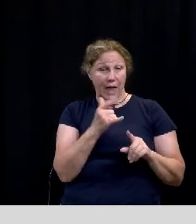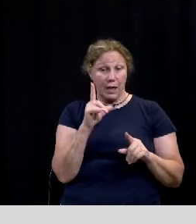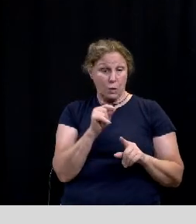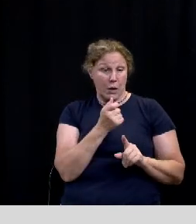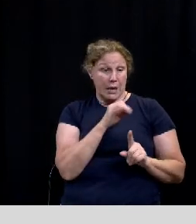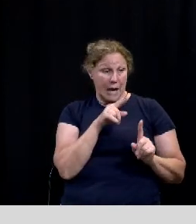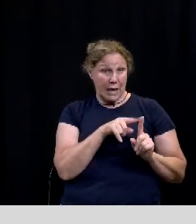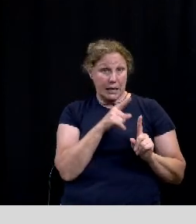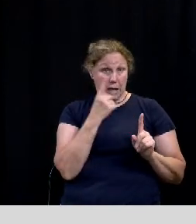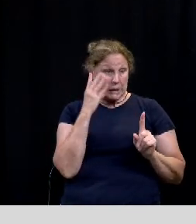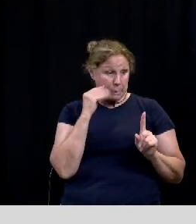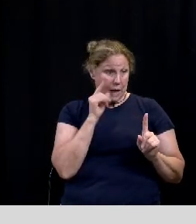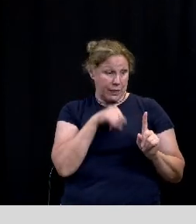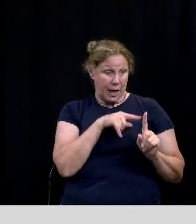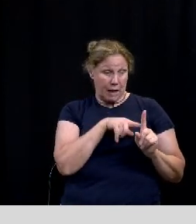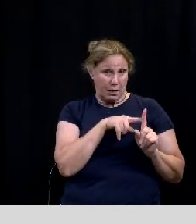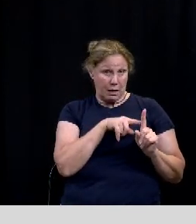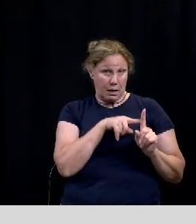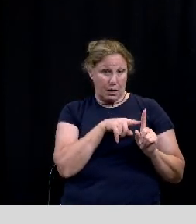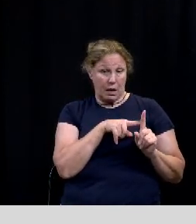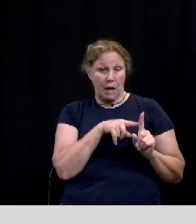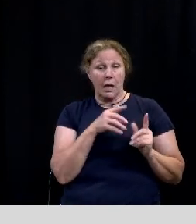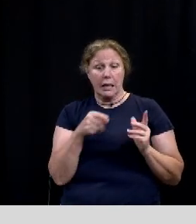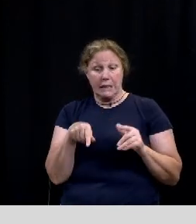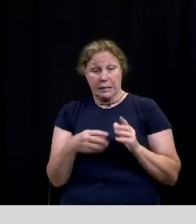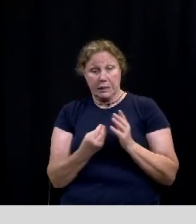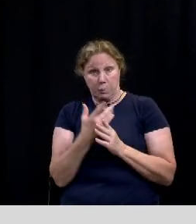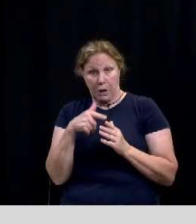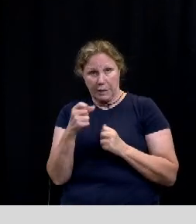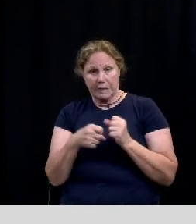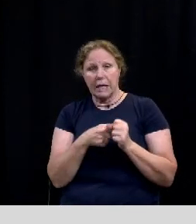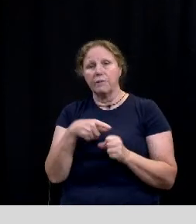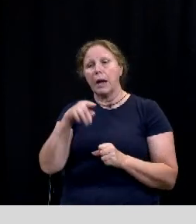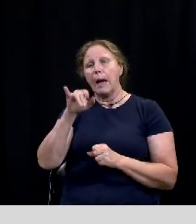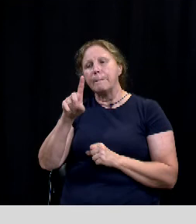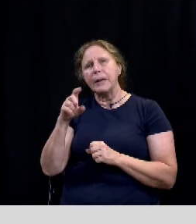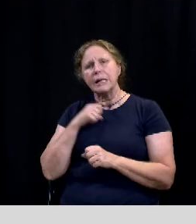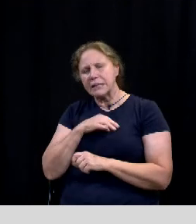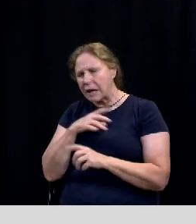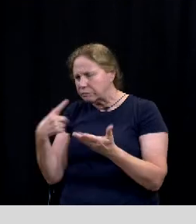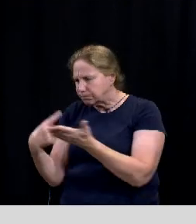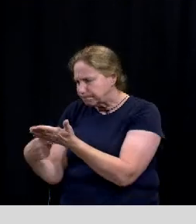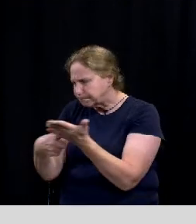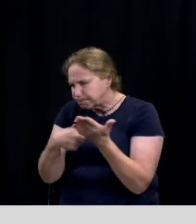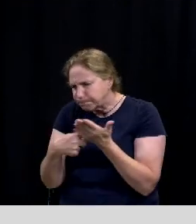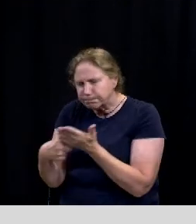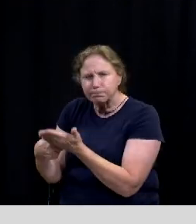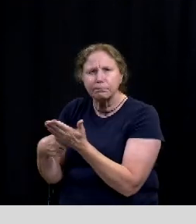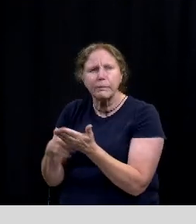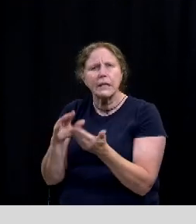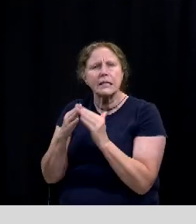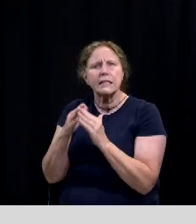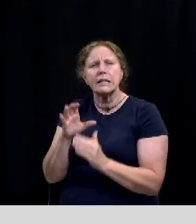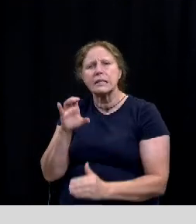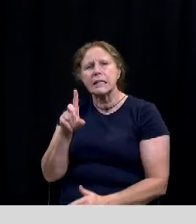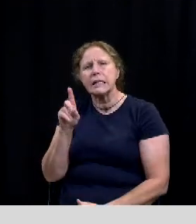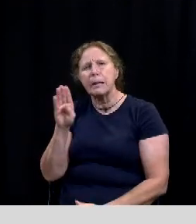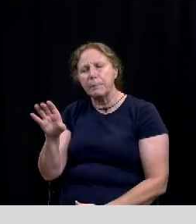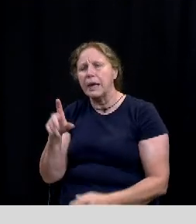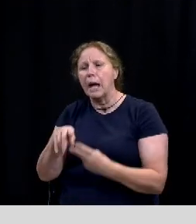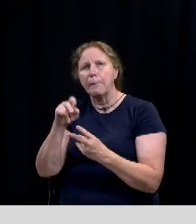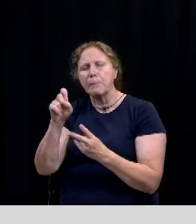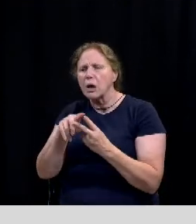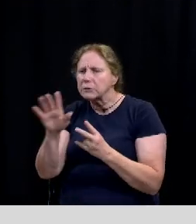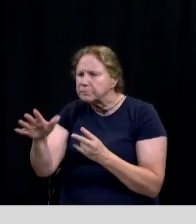season um in the spring and summer of this year pid staff started meeting with the city uh city cvb and parks departments